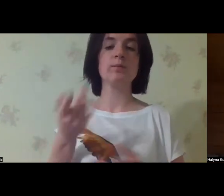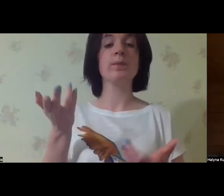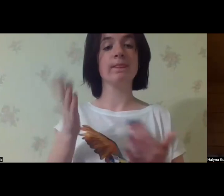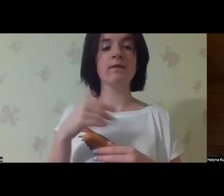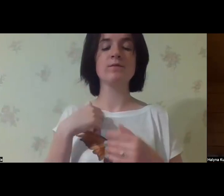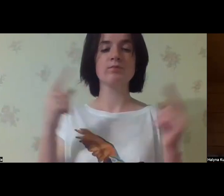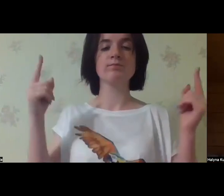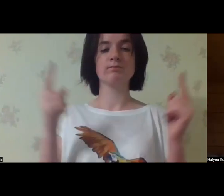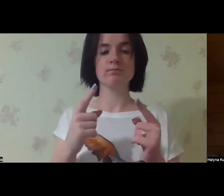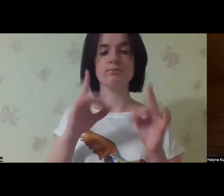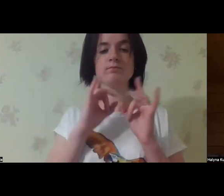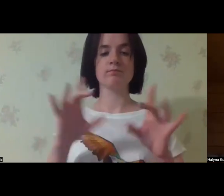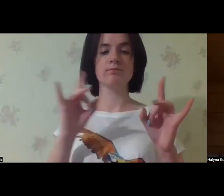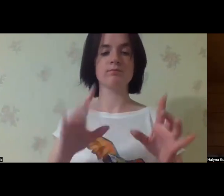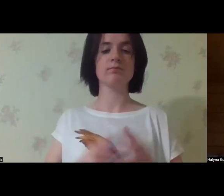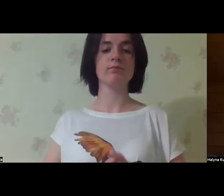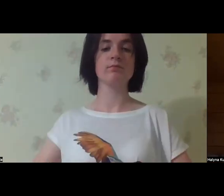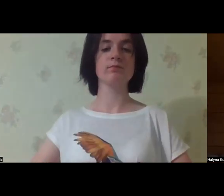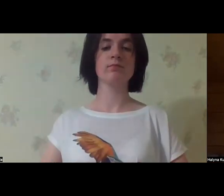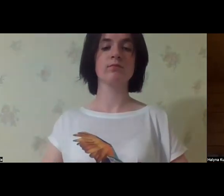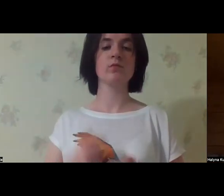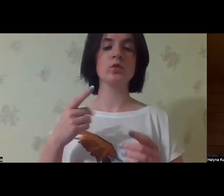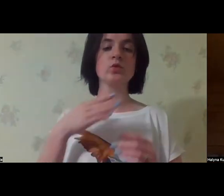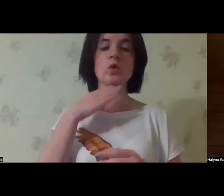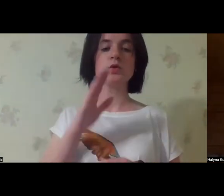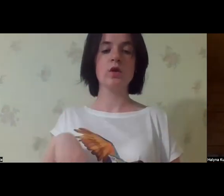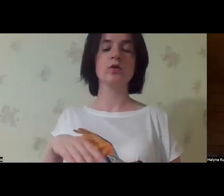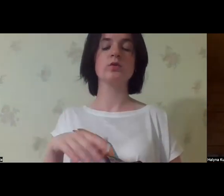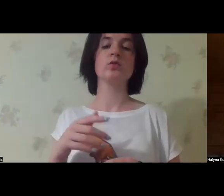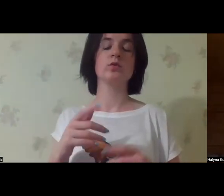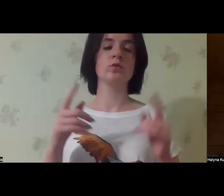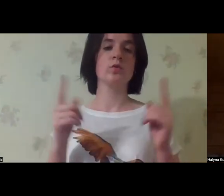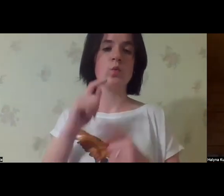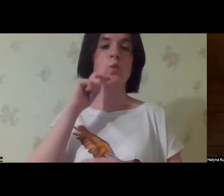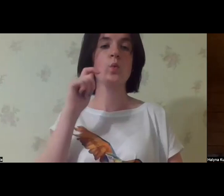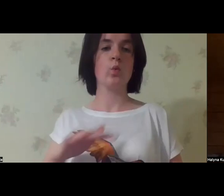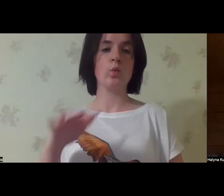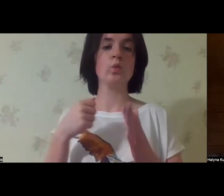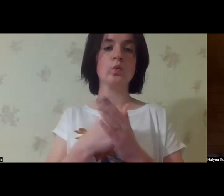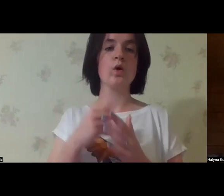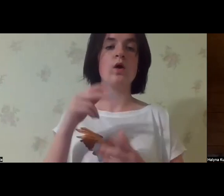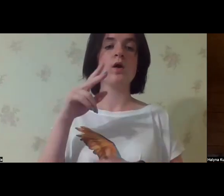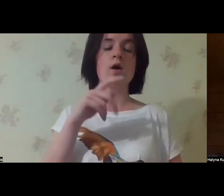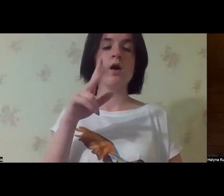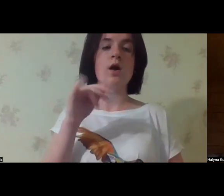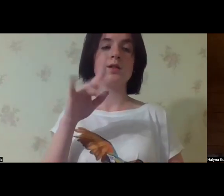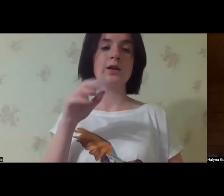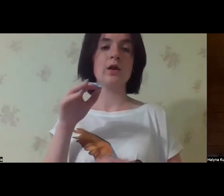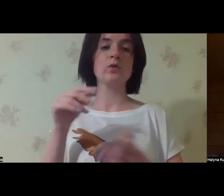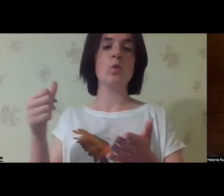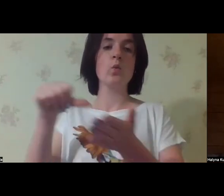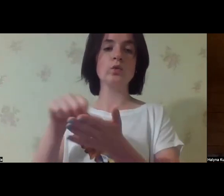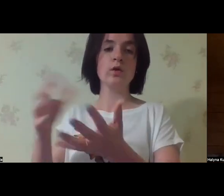getting the rejections. All right, then let me brief you about this. I will be short. So, it took us quite